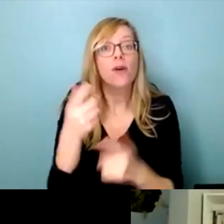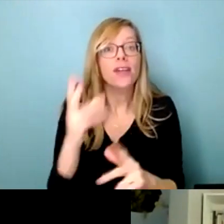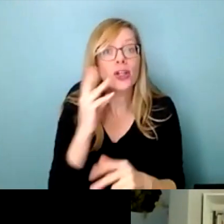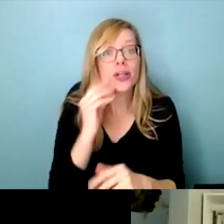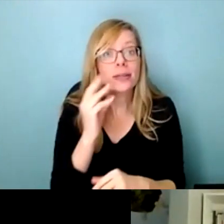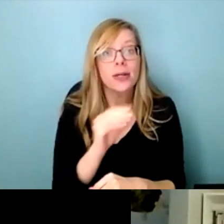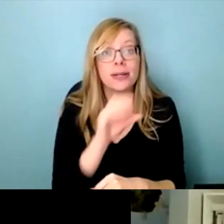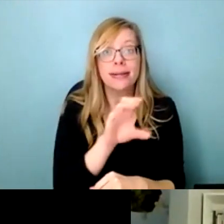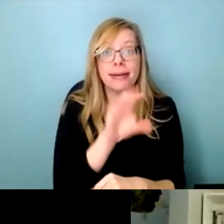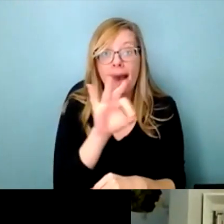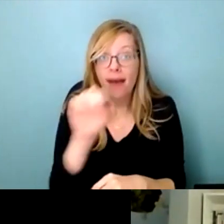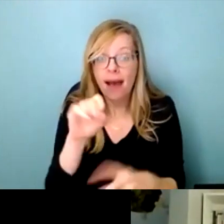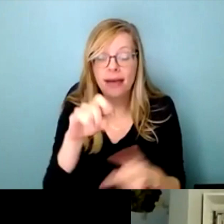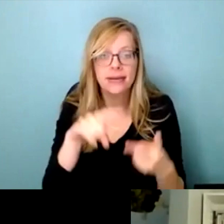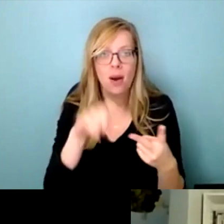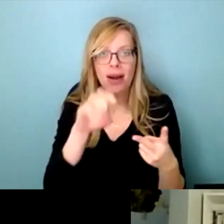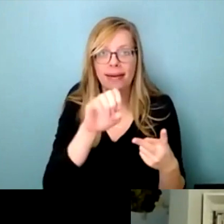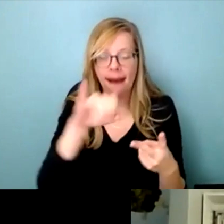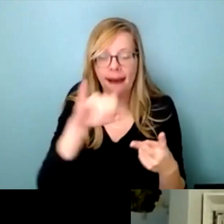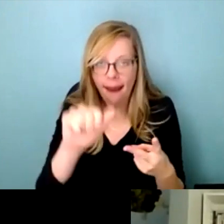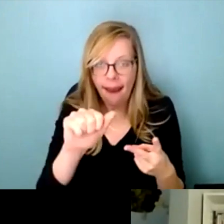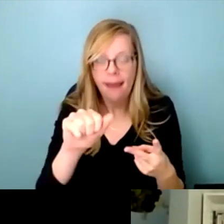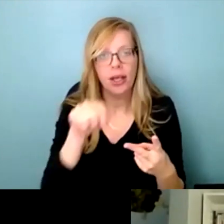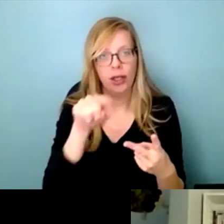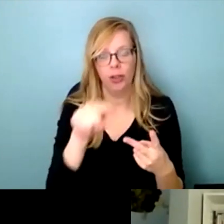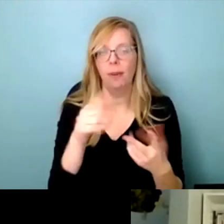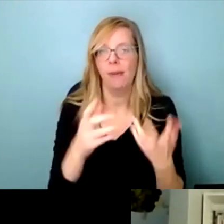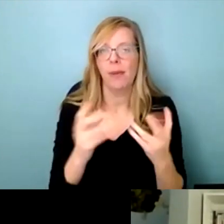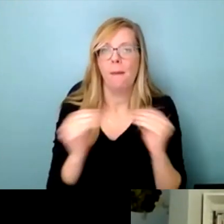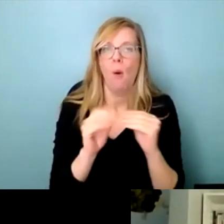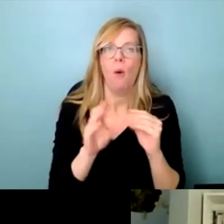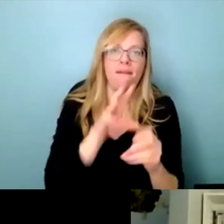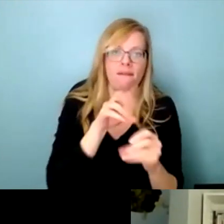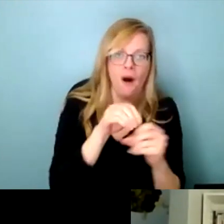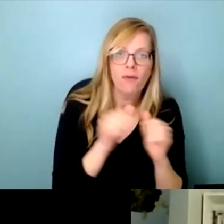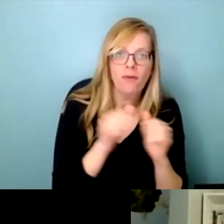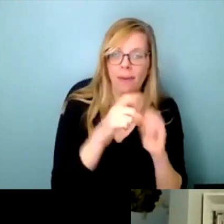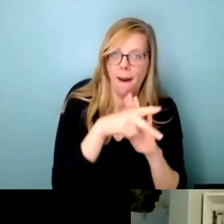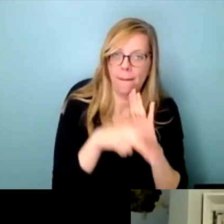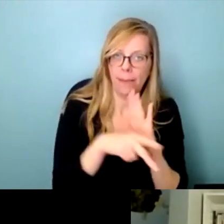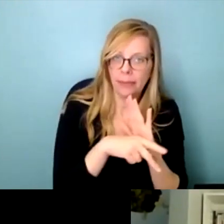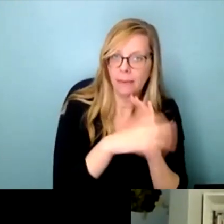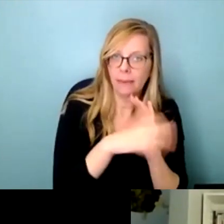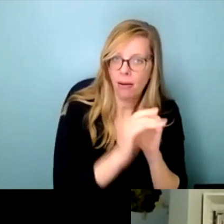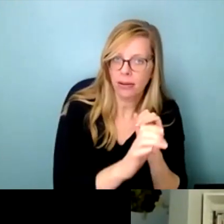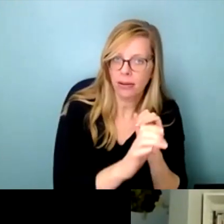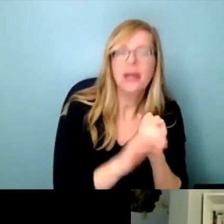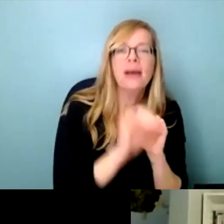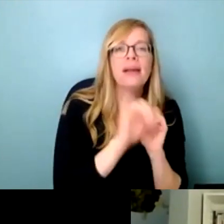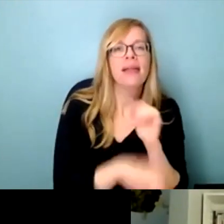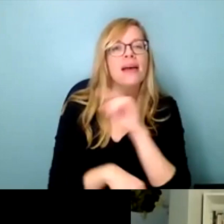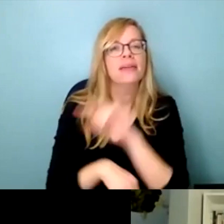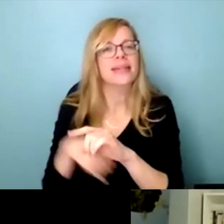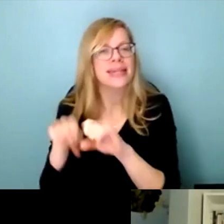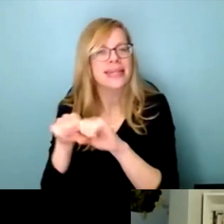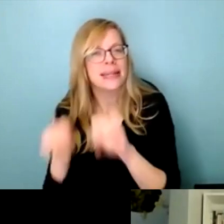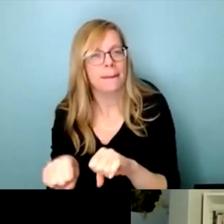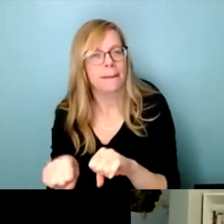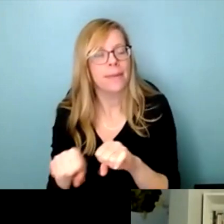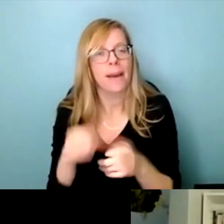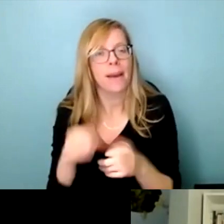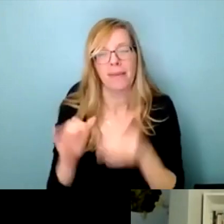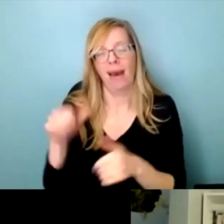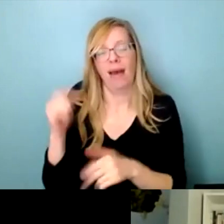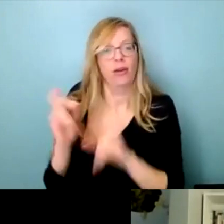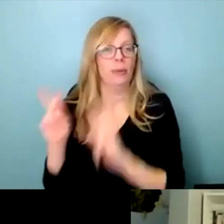you might, uh, kind of be more involved with public policy and systems as opposed to others who have less interactions. And it's often sort of designed